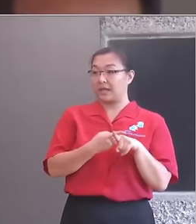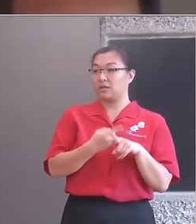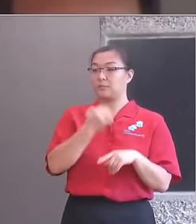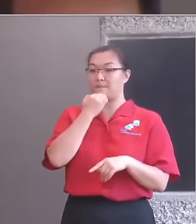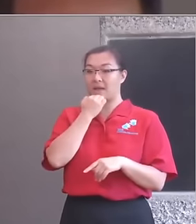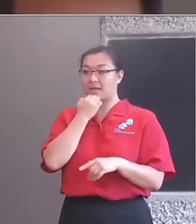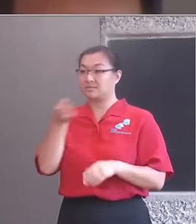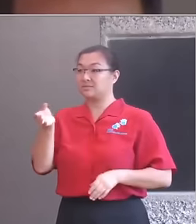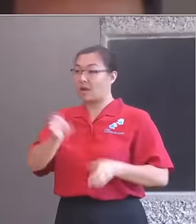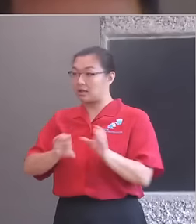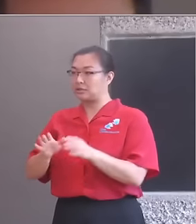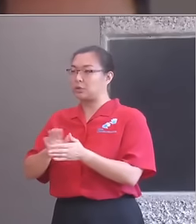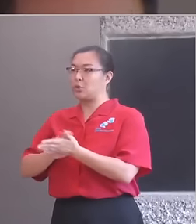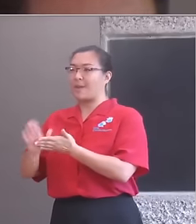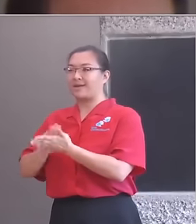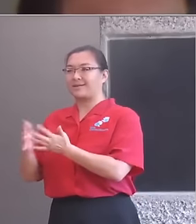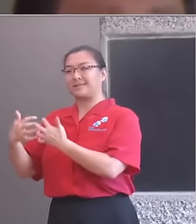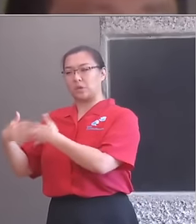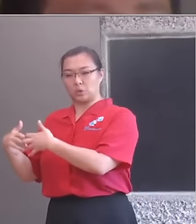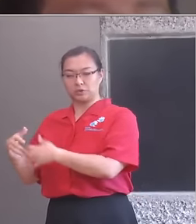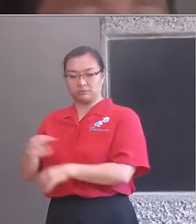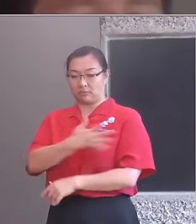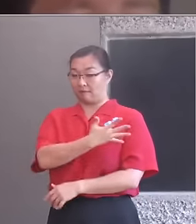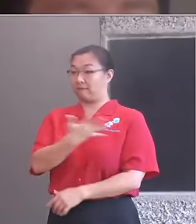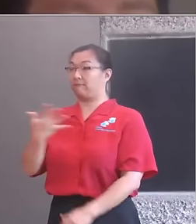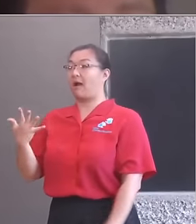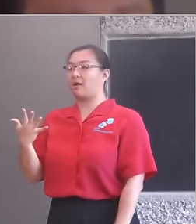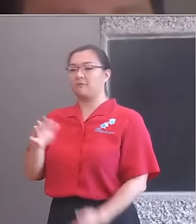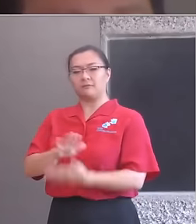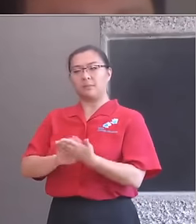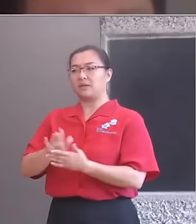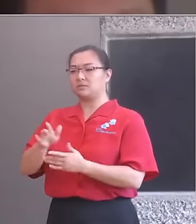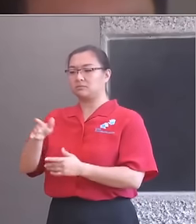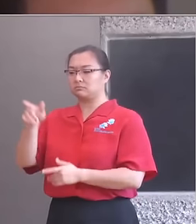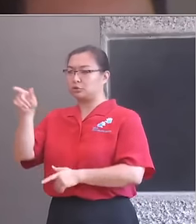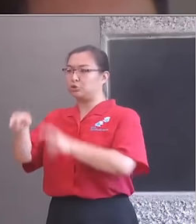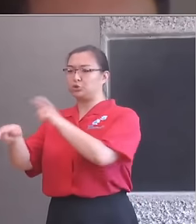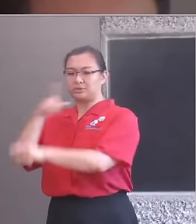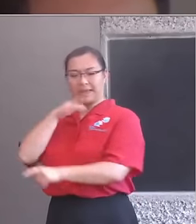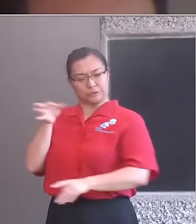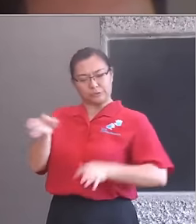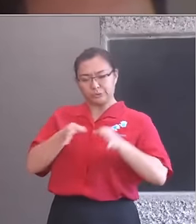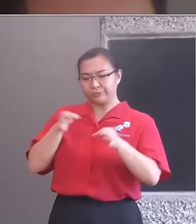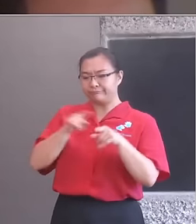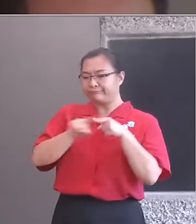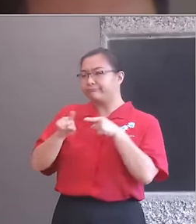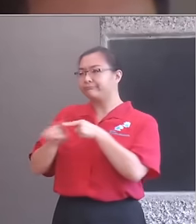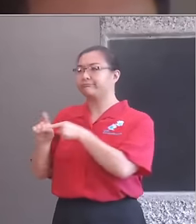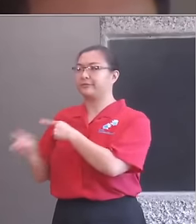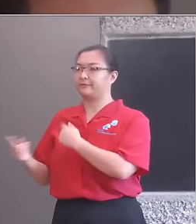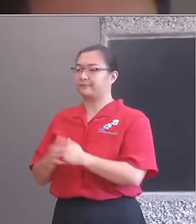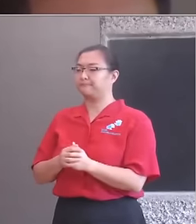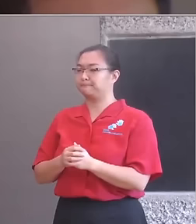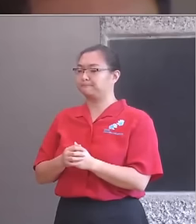and Language. This allows most pupils to choose a number of additional GCSE options. Since the EBAC measure